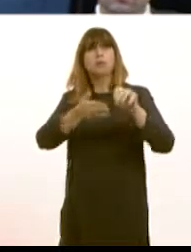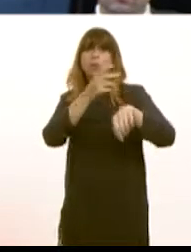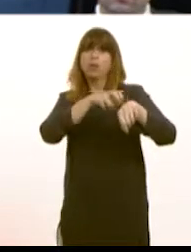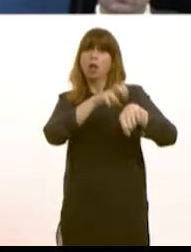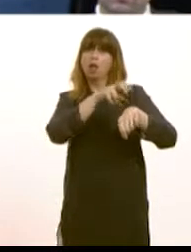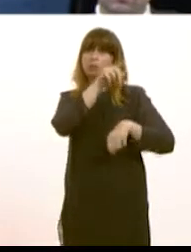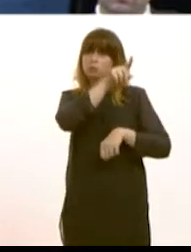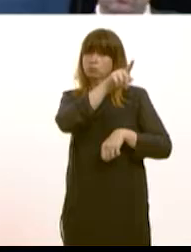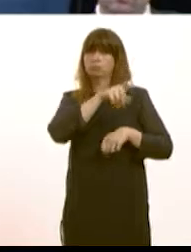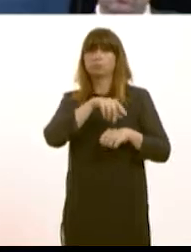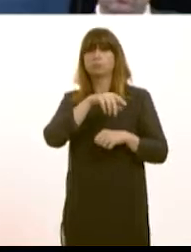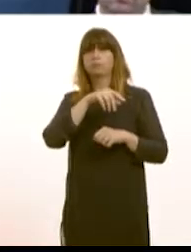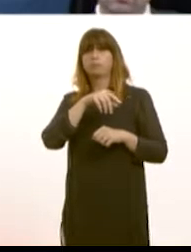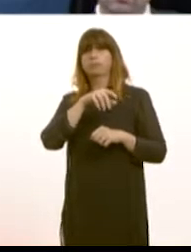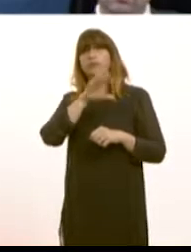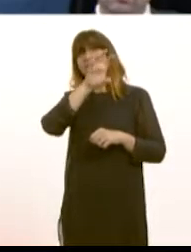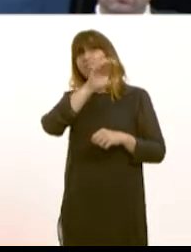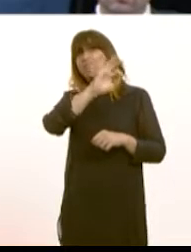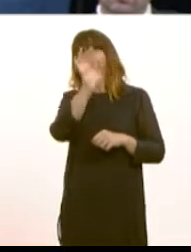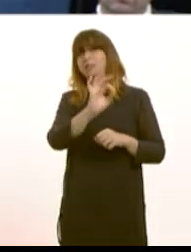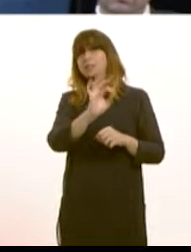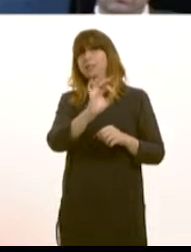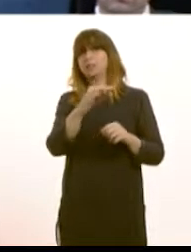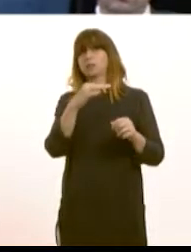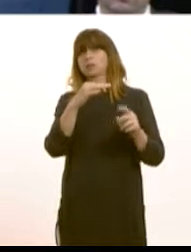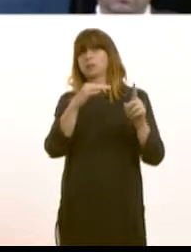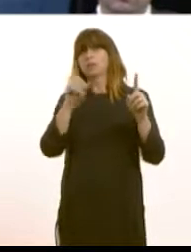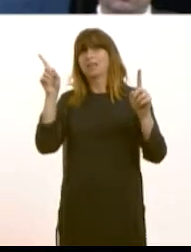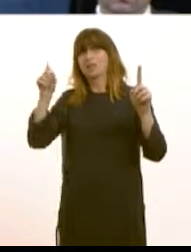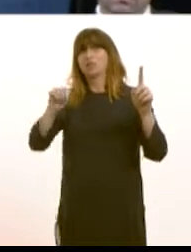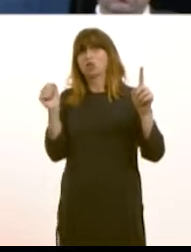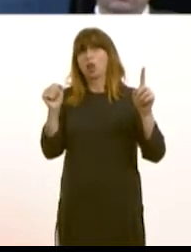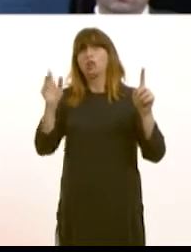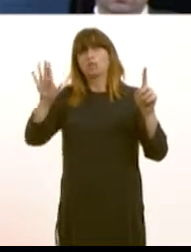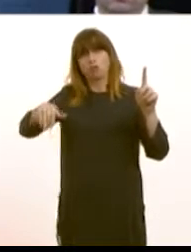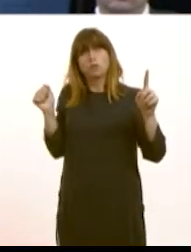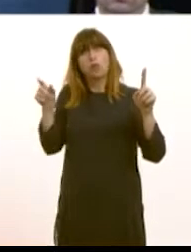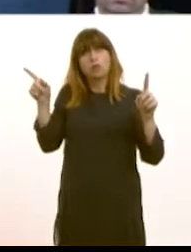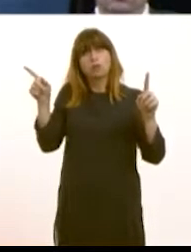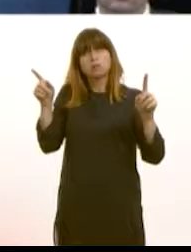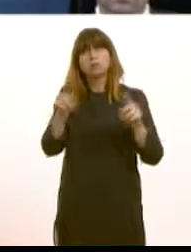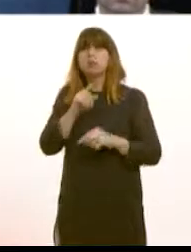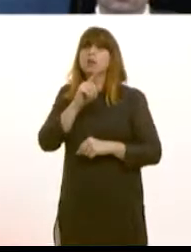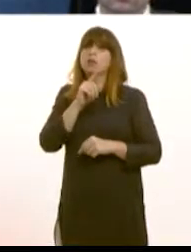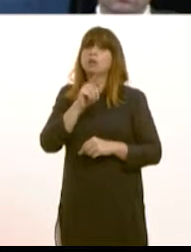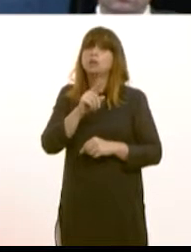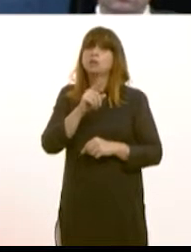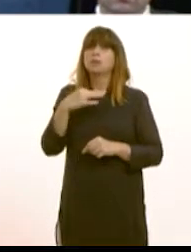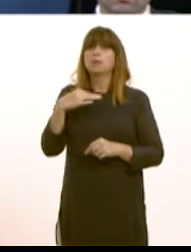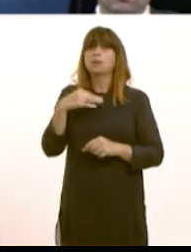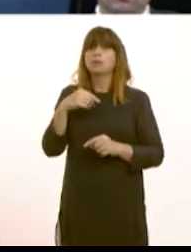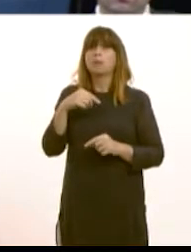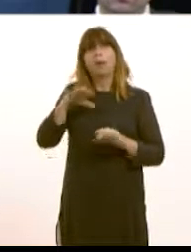% of medical students in Scotland are from Scotland and only some 20% of medical